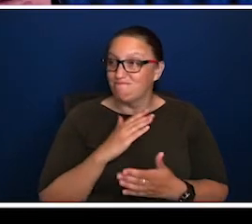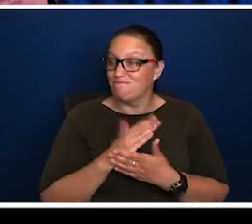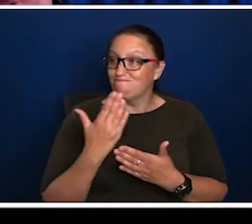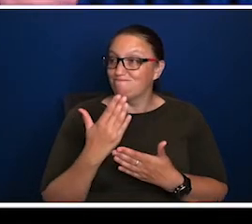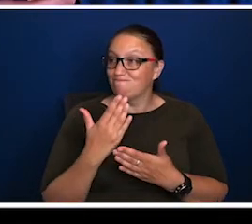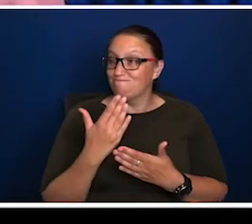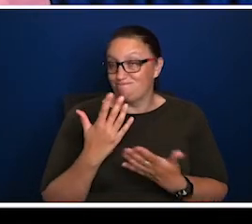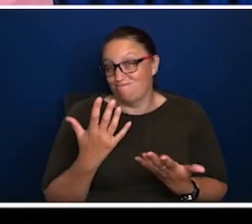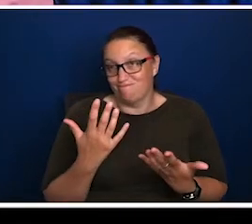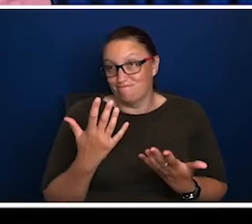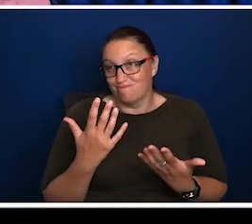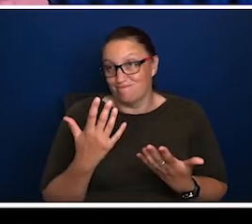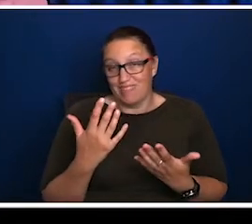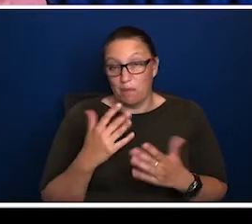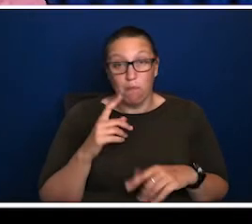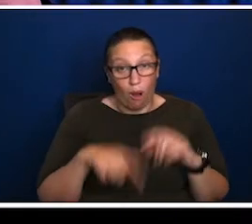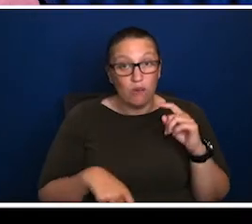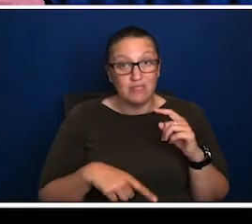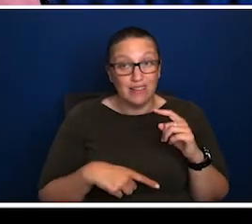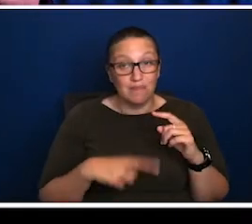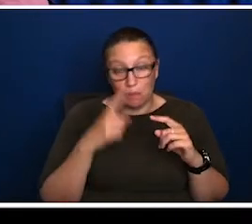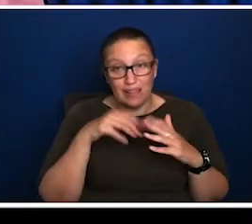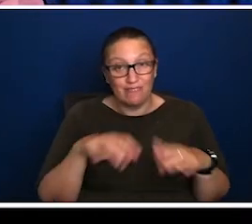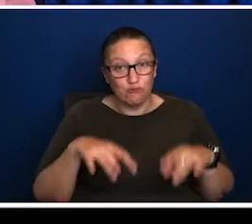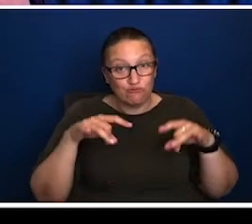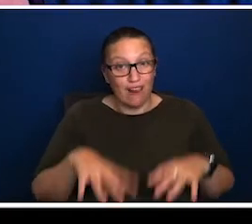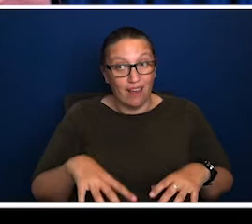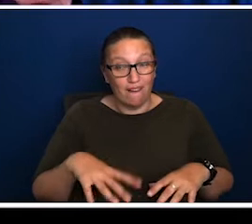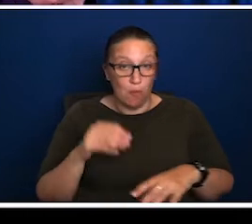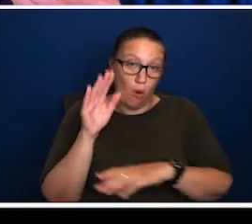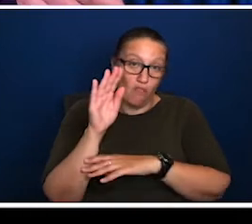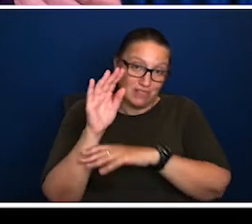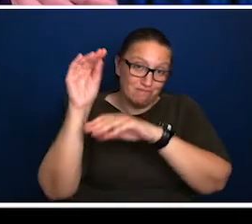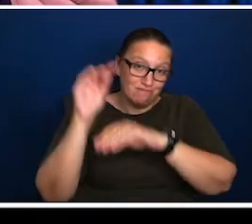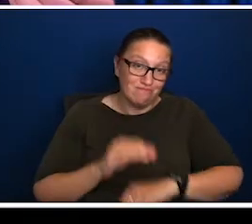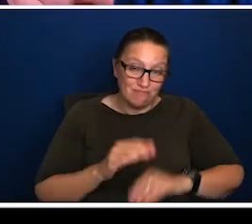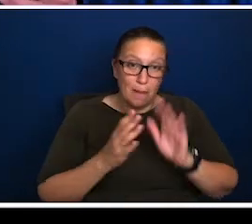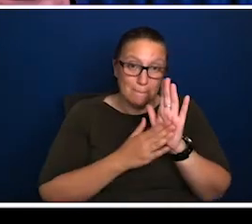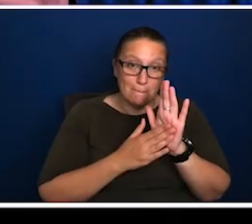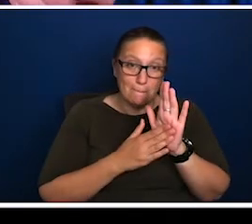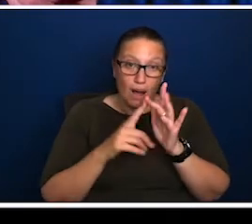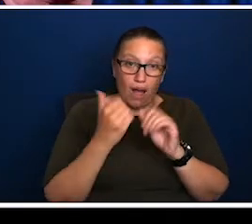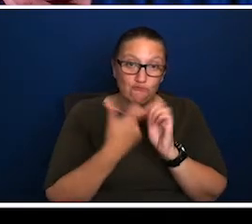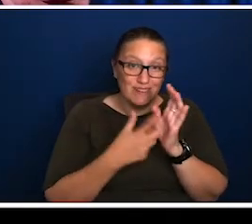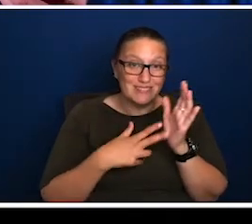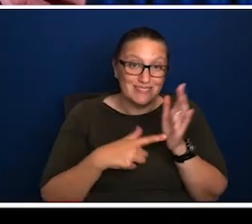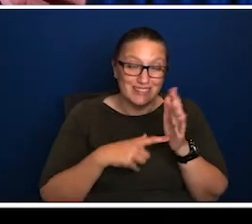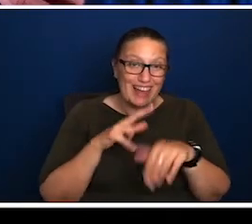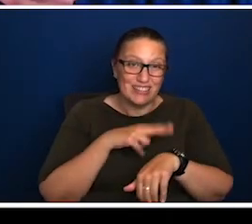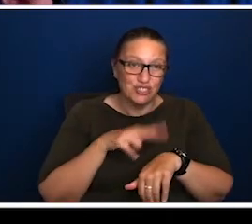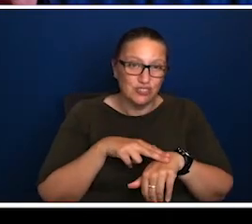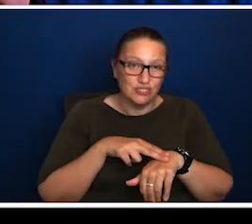all intents and purposes, a majority migrant nation. And we haven't been a majority migrant nation since the 1890s, since just before Federation.